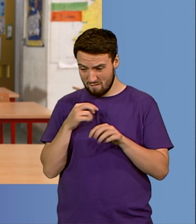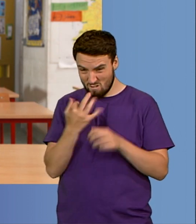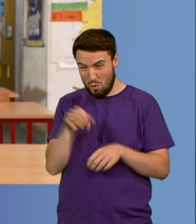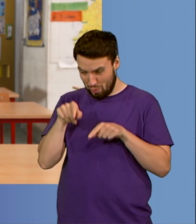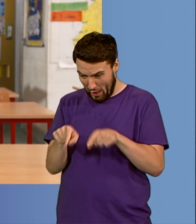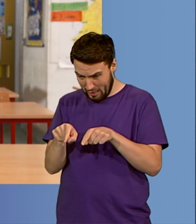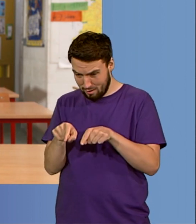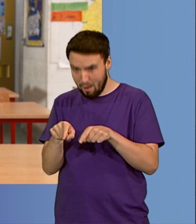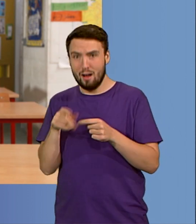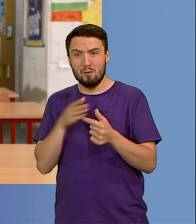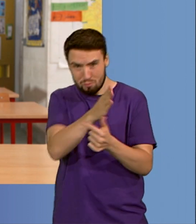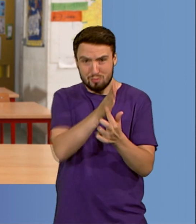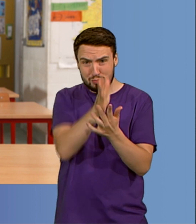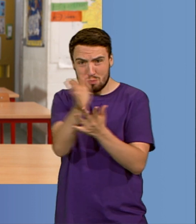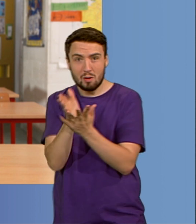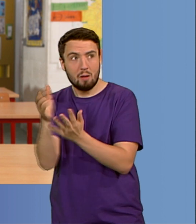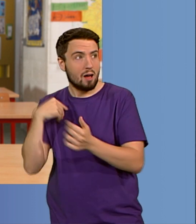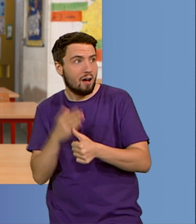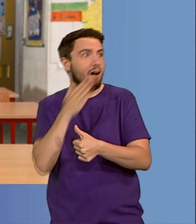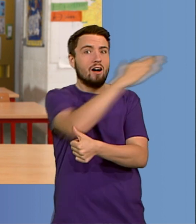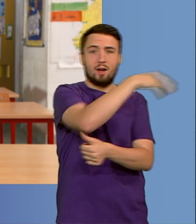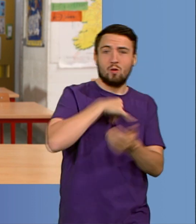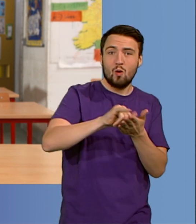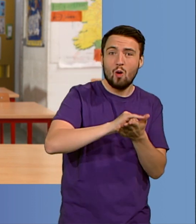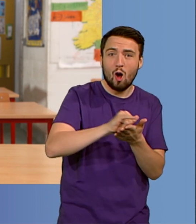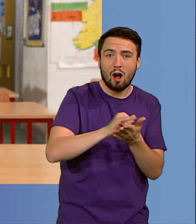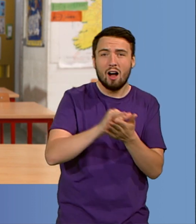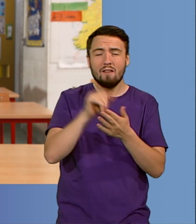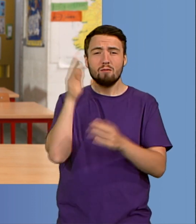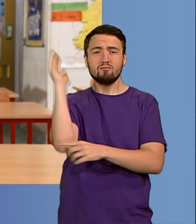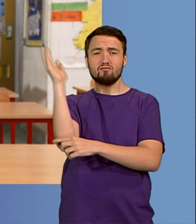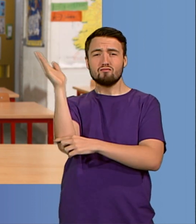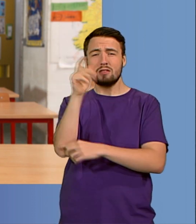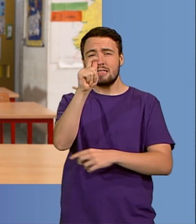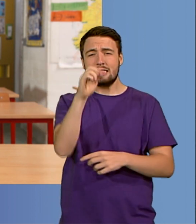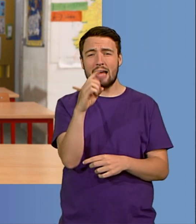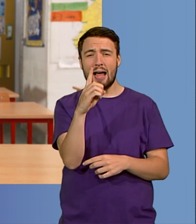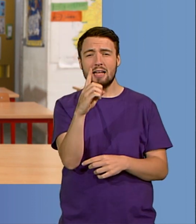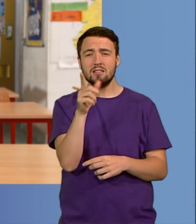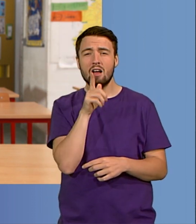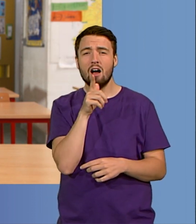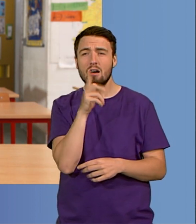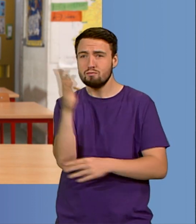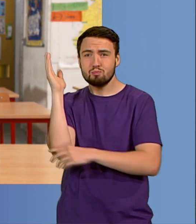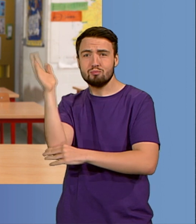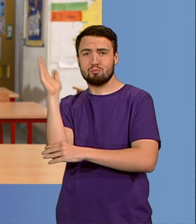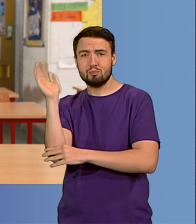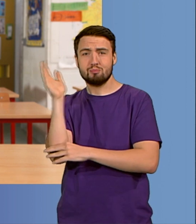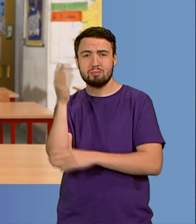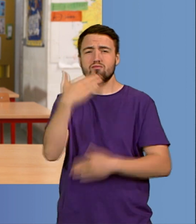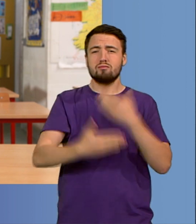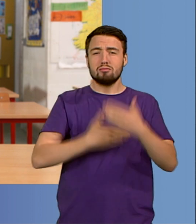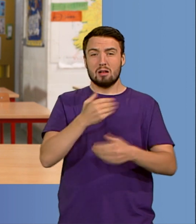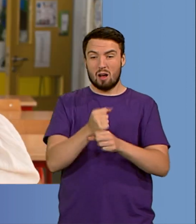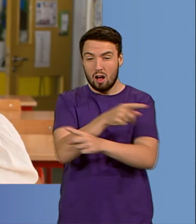talk which is where you stand in one spot for 10 minutes and tell the world something that they have never heard about before.